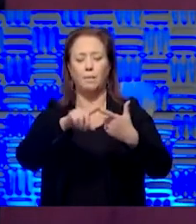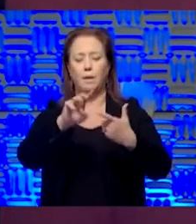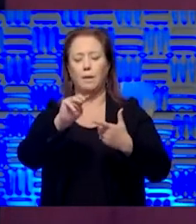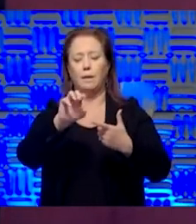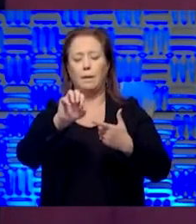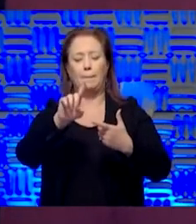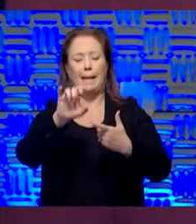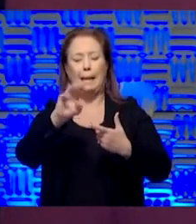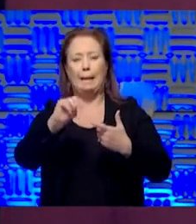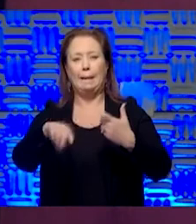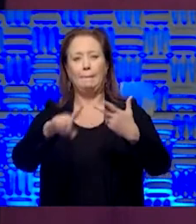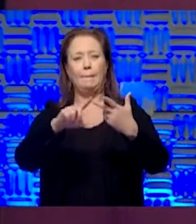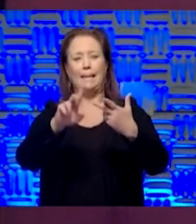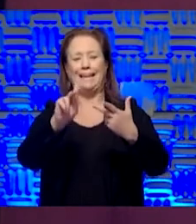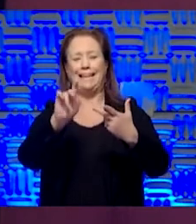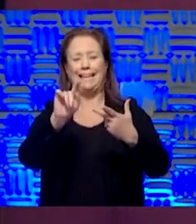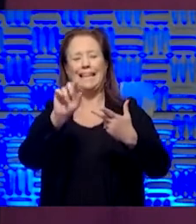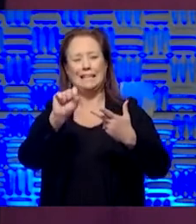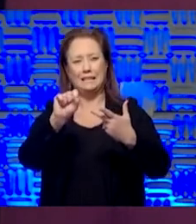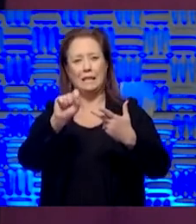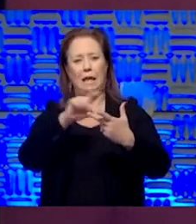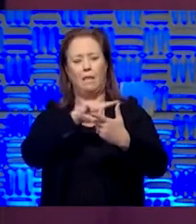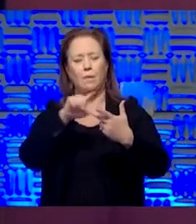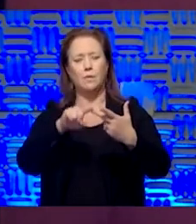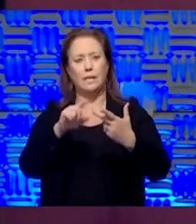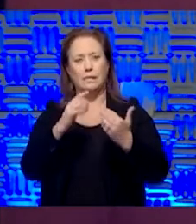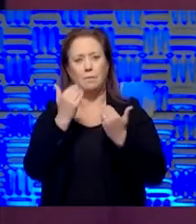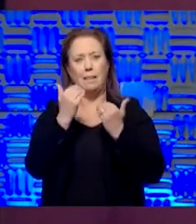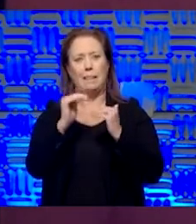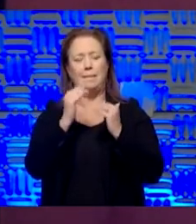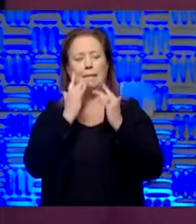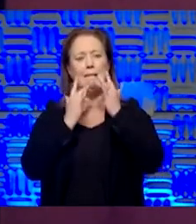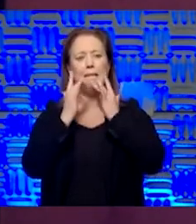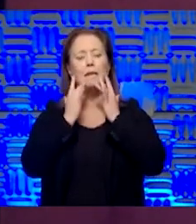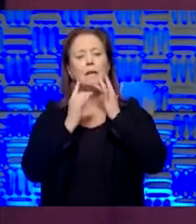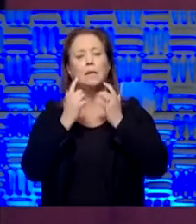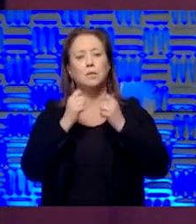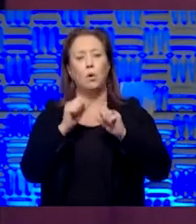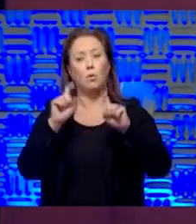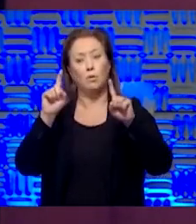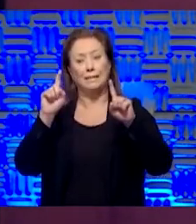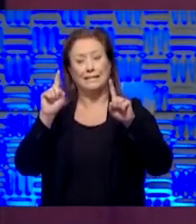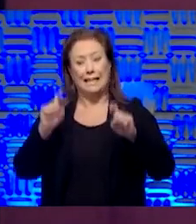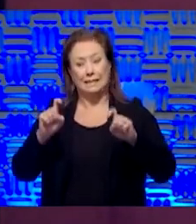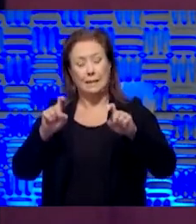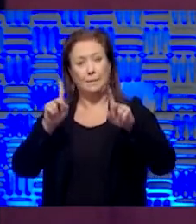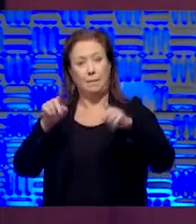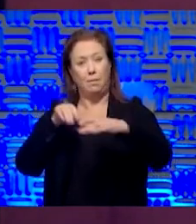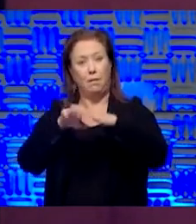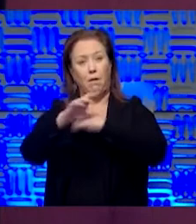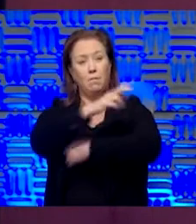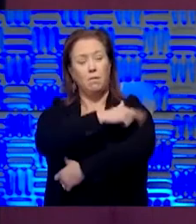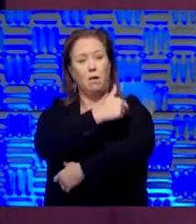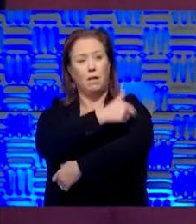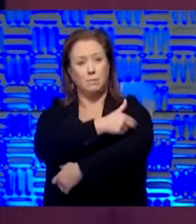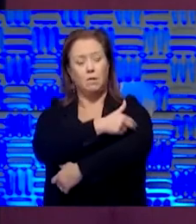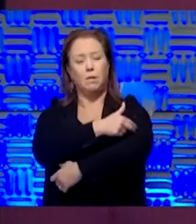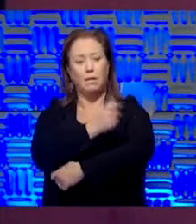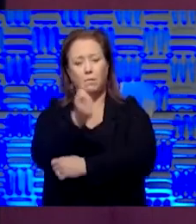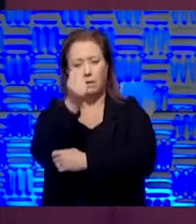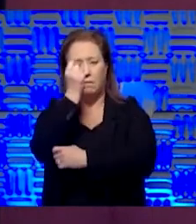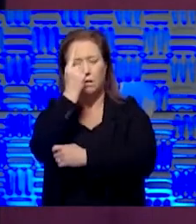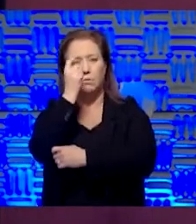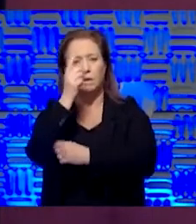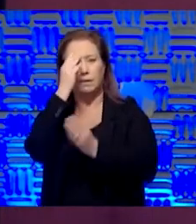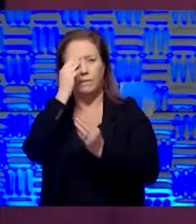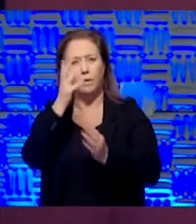kits. And, and, and so that's, what's been limiting us. And as a result, we tested people who are coming into the hospital, which gave us the information we needed to know when